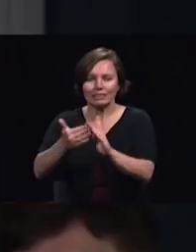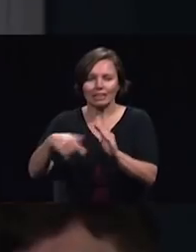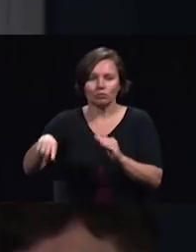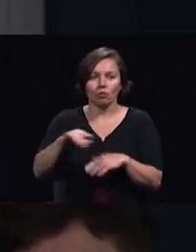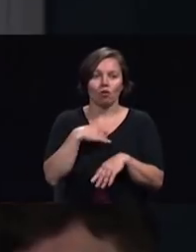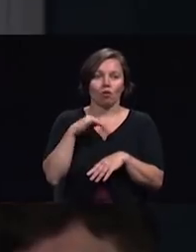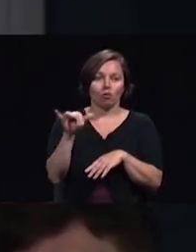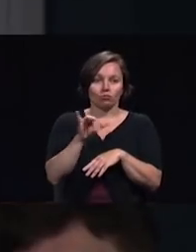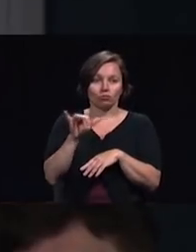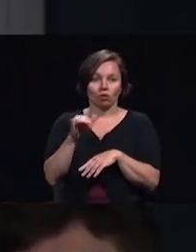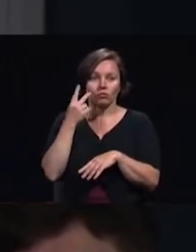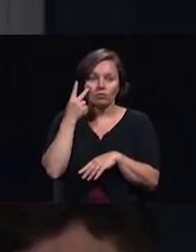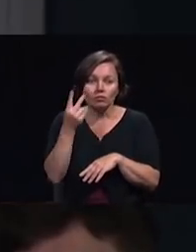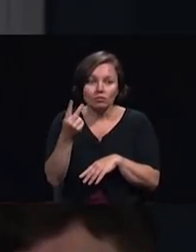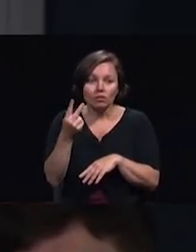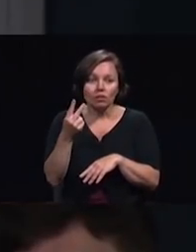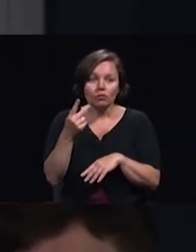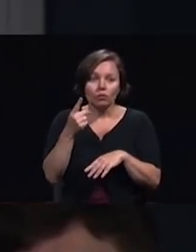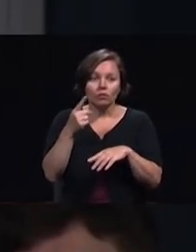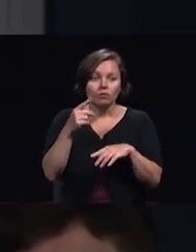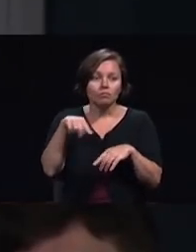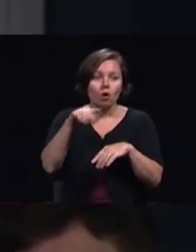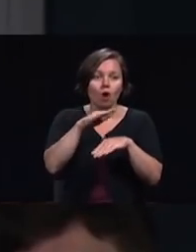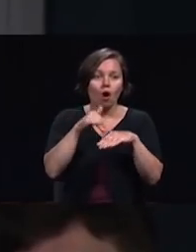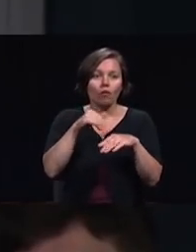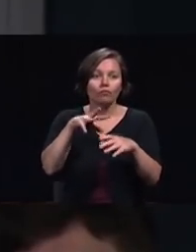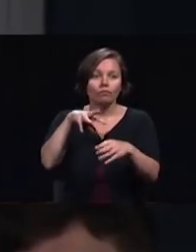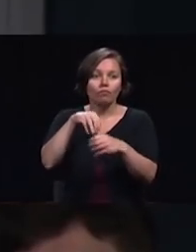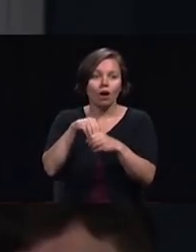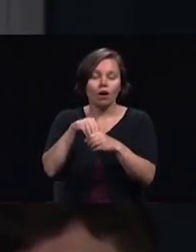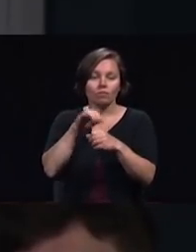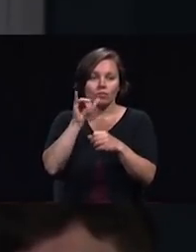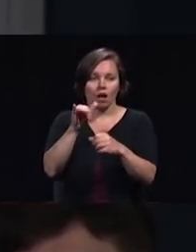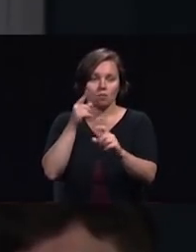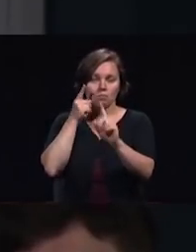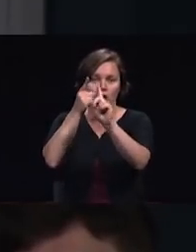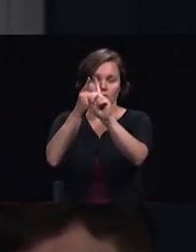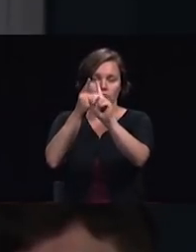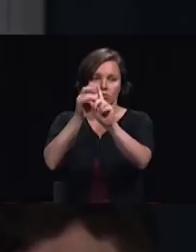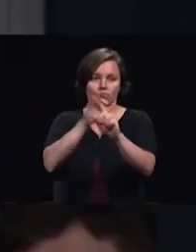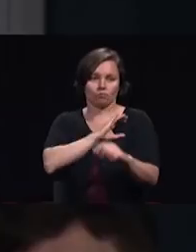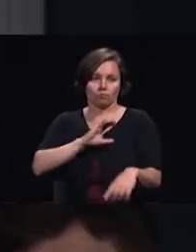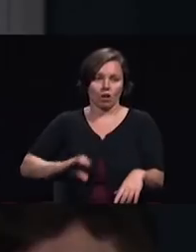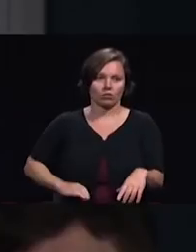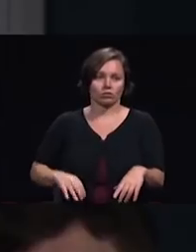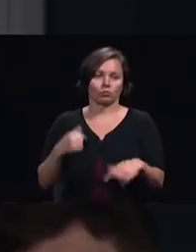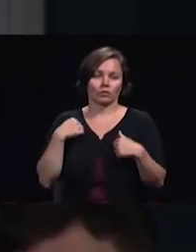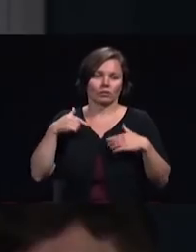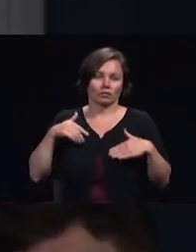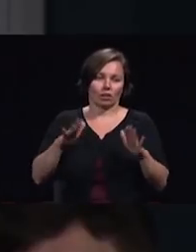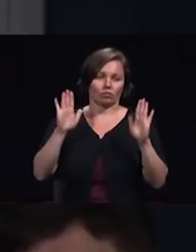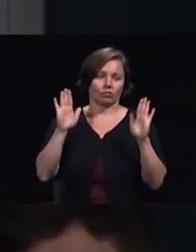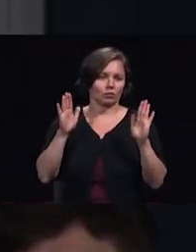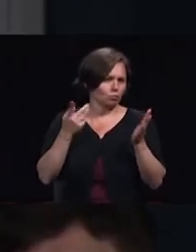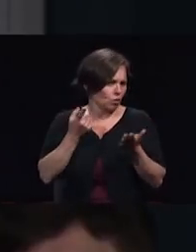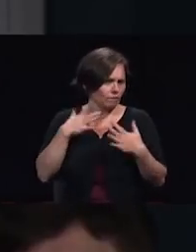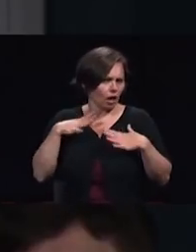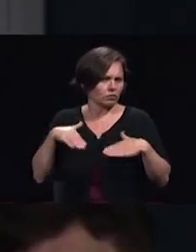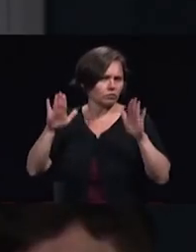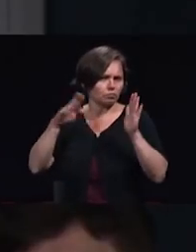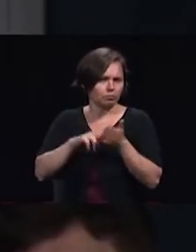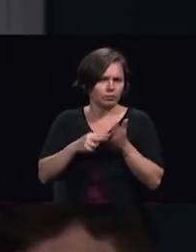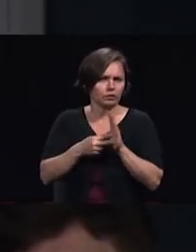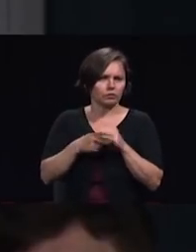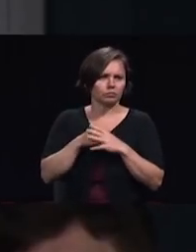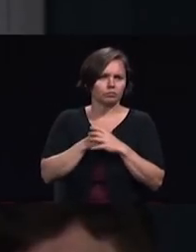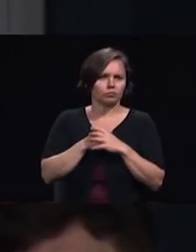call to engage in the mission of Christ a call to sacrifice and what does that mean we would like to see every